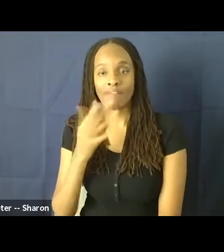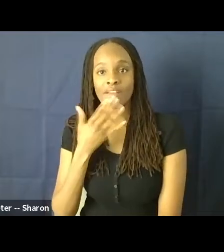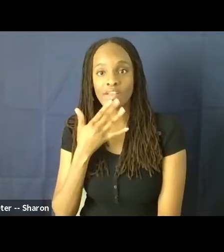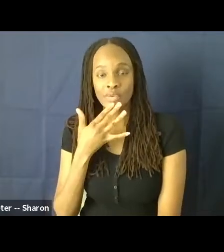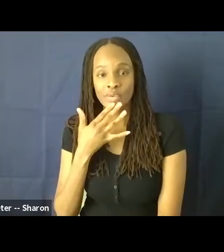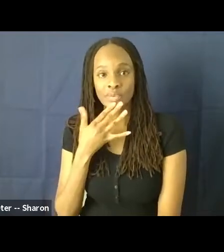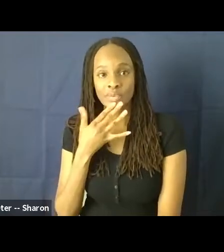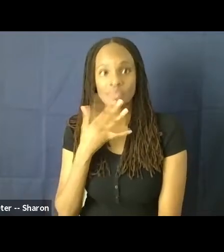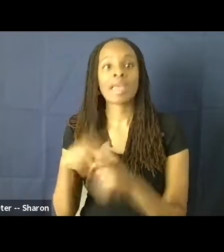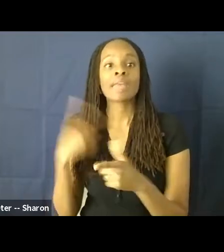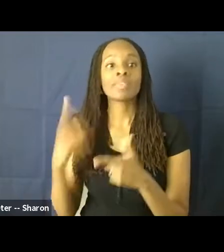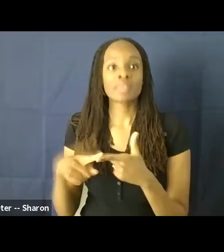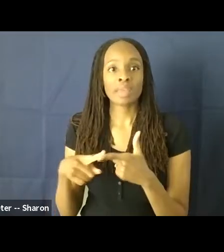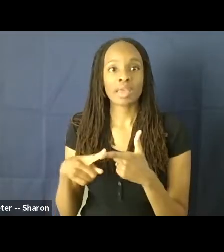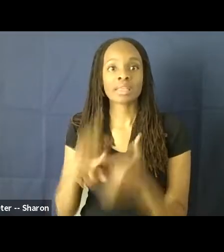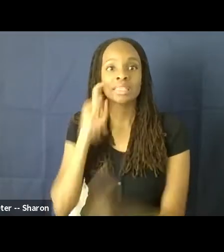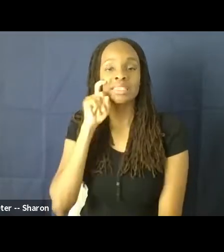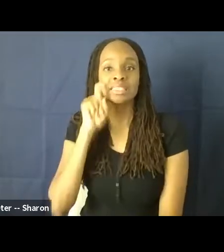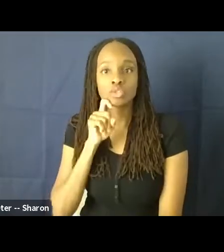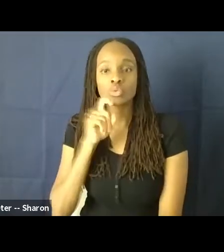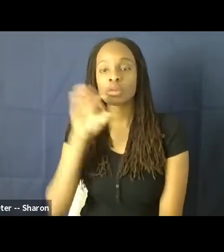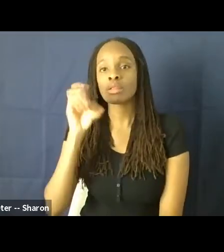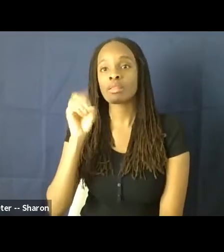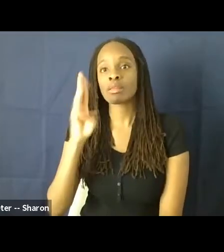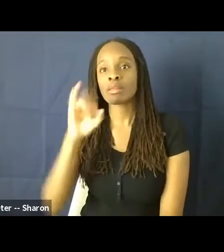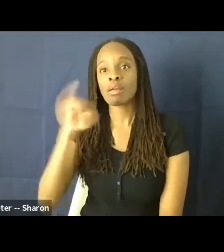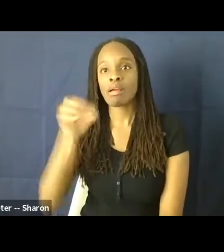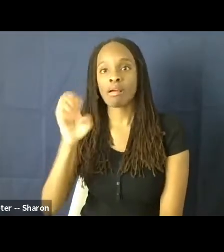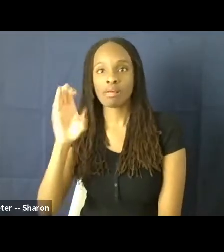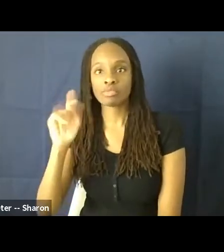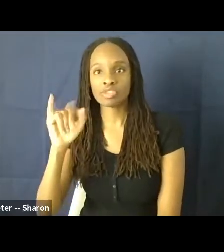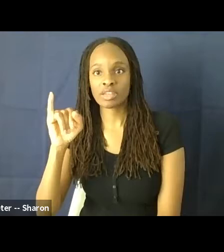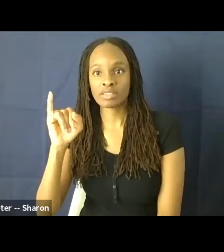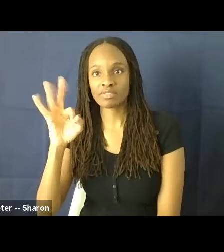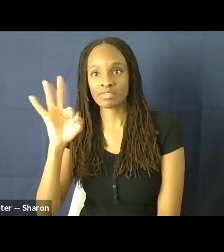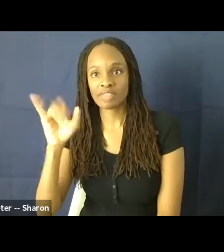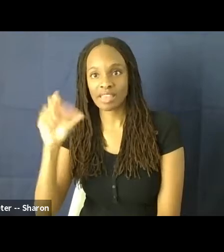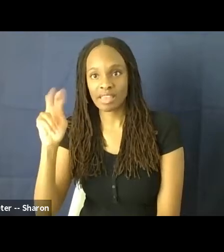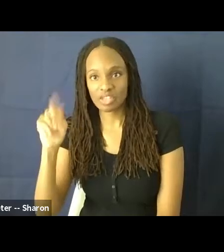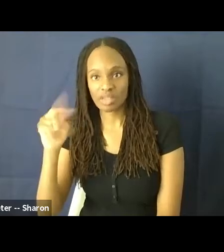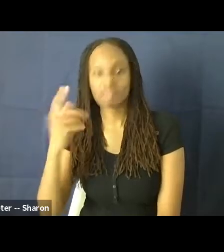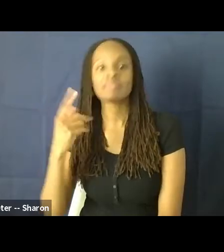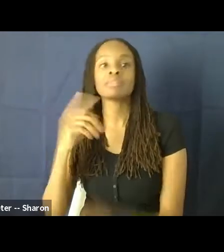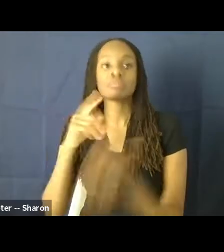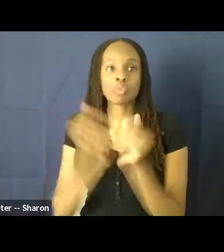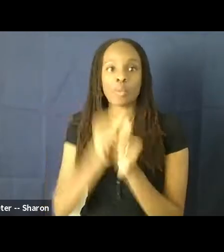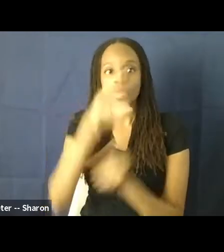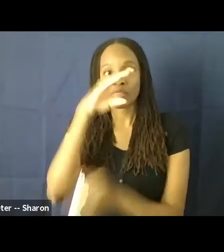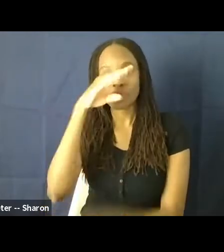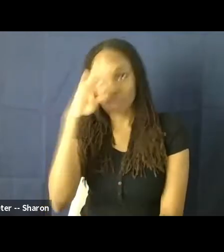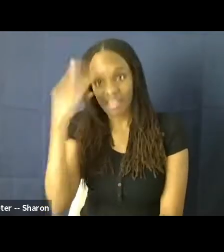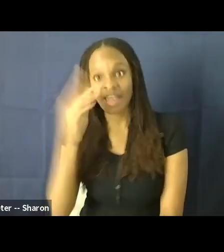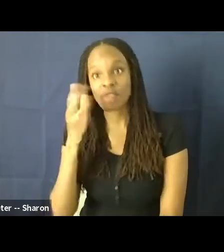And then sexual objectification is also an issue that we deal with with representations of black women in Hollywood.